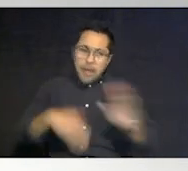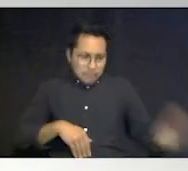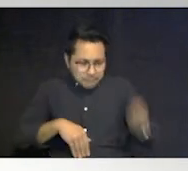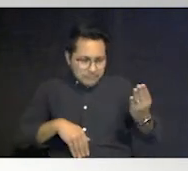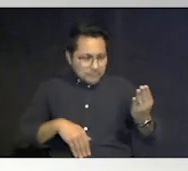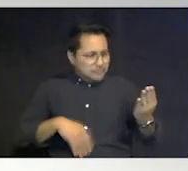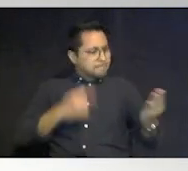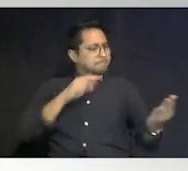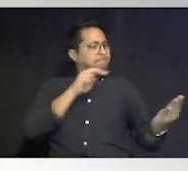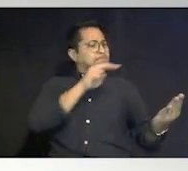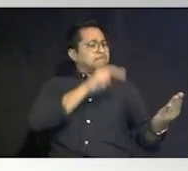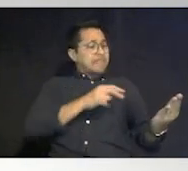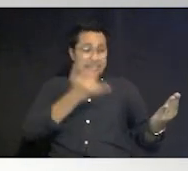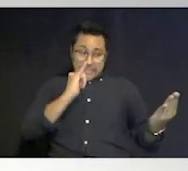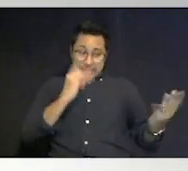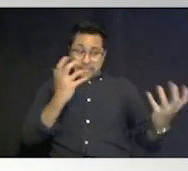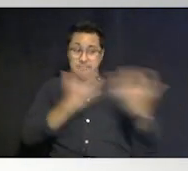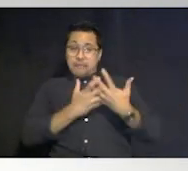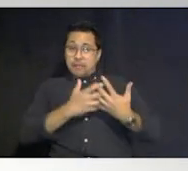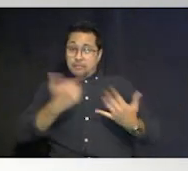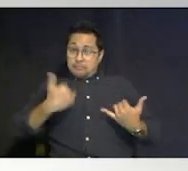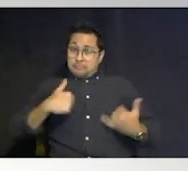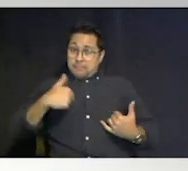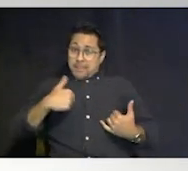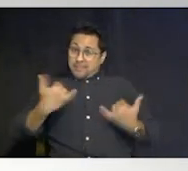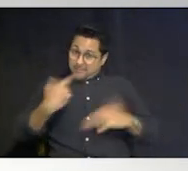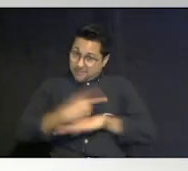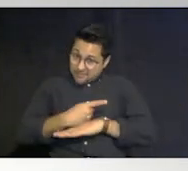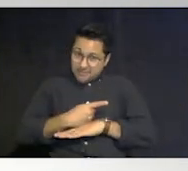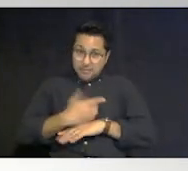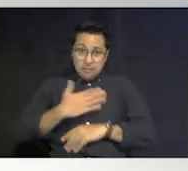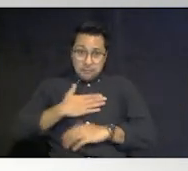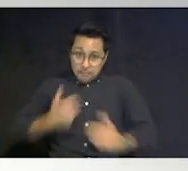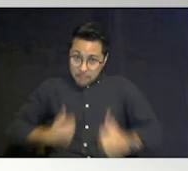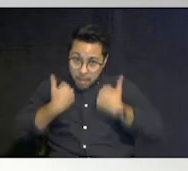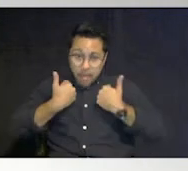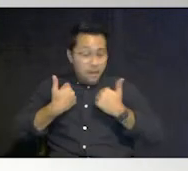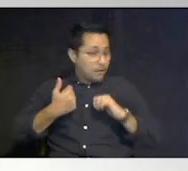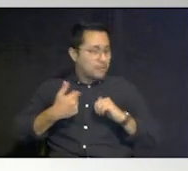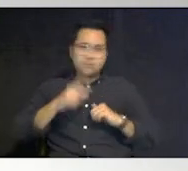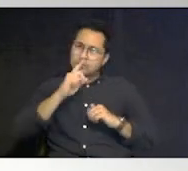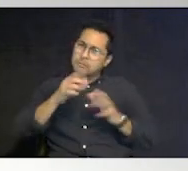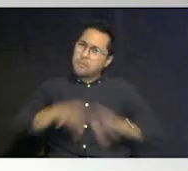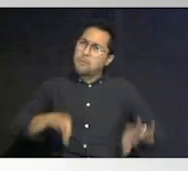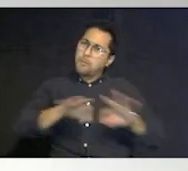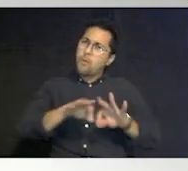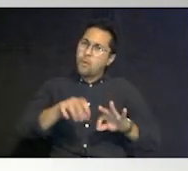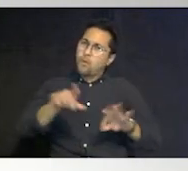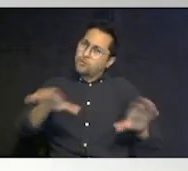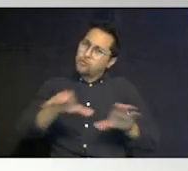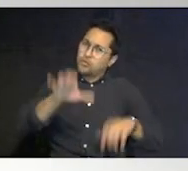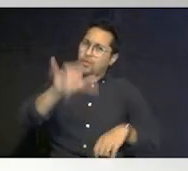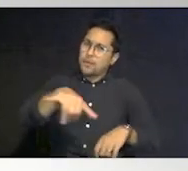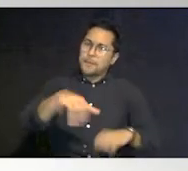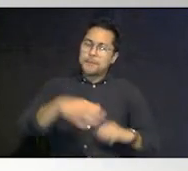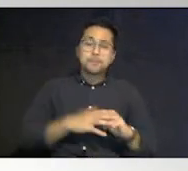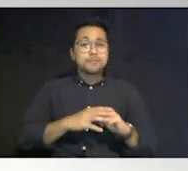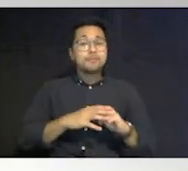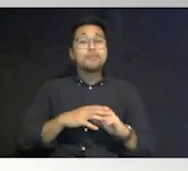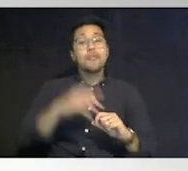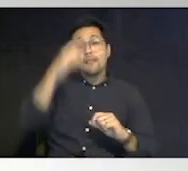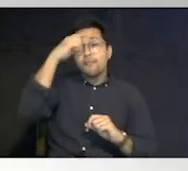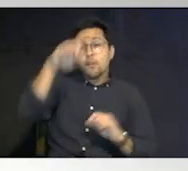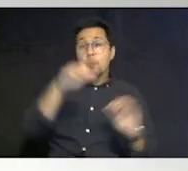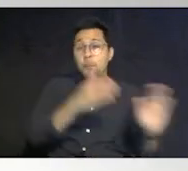in my living situation it's very important that that that we do that um and planning